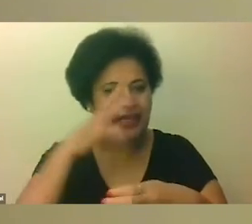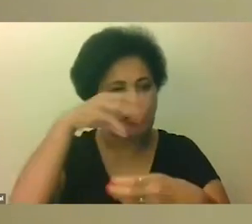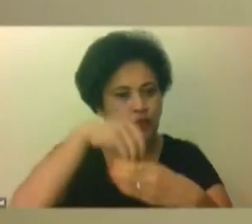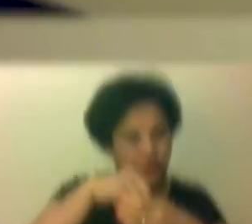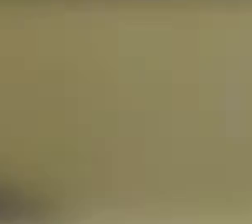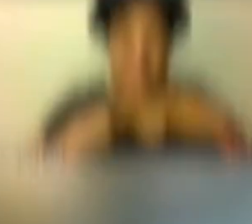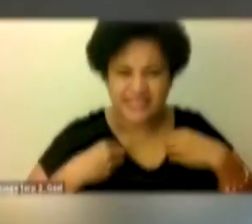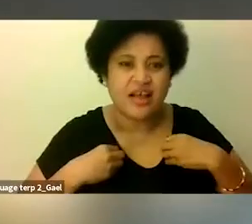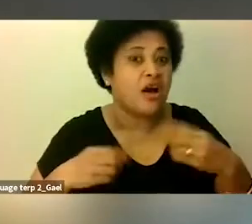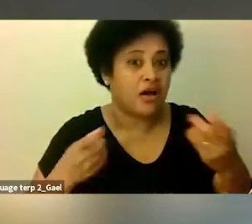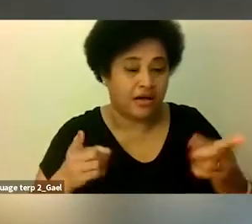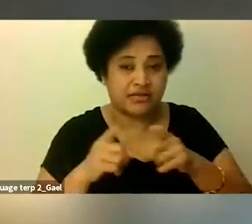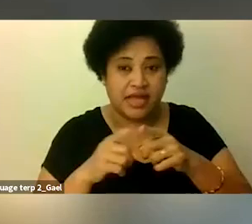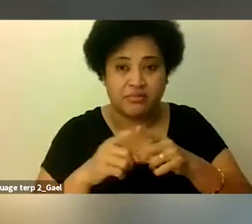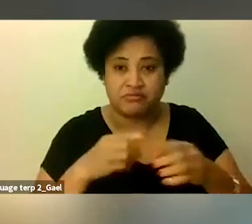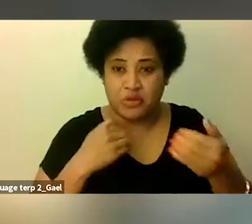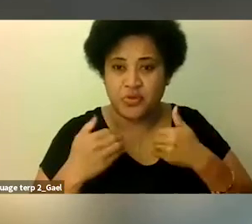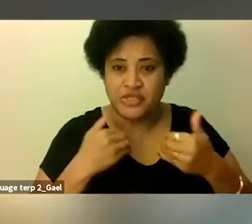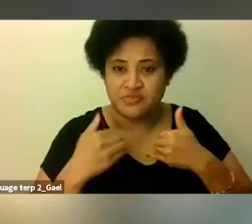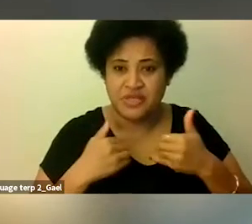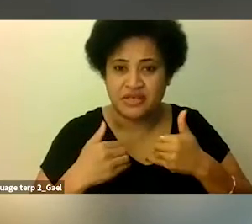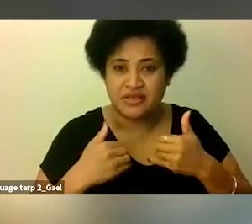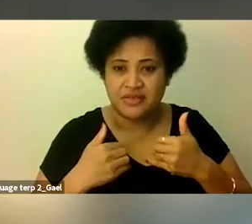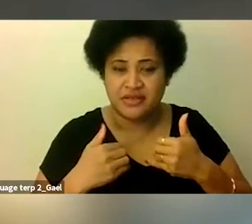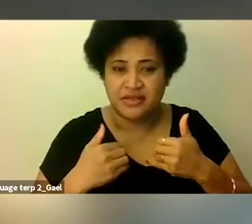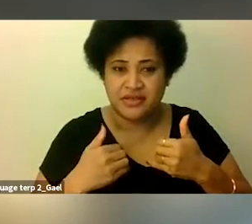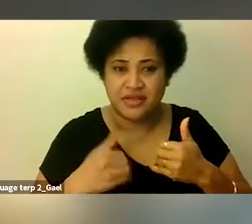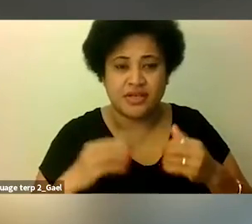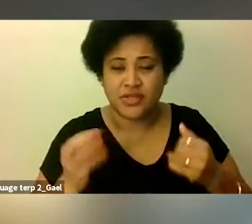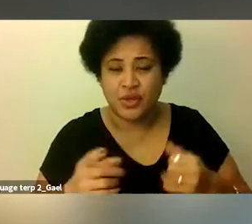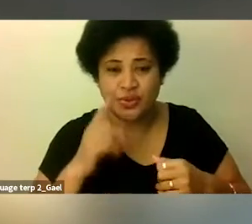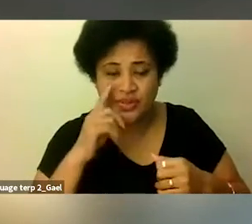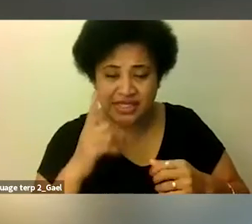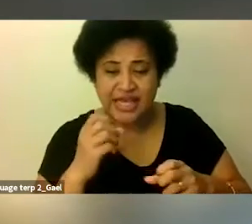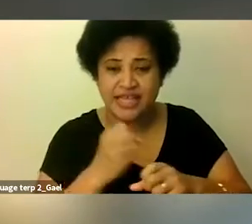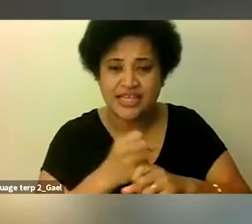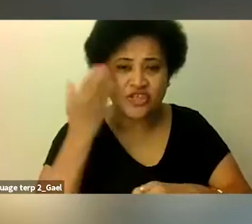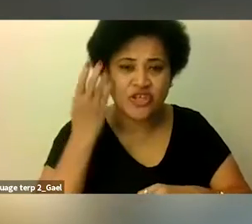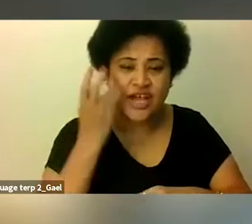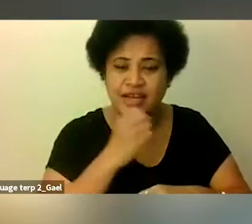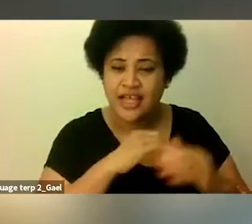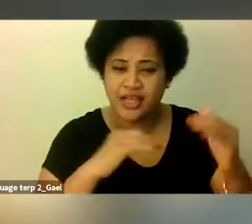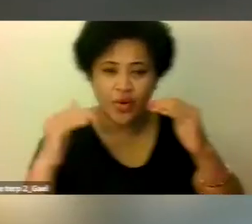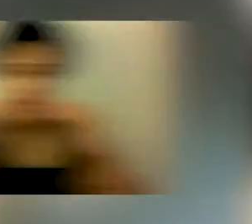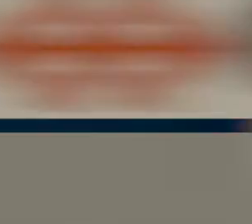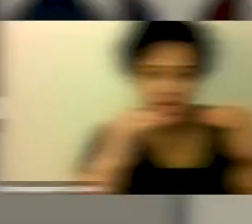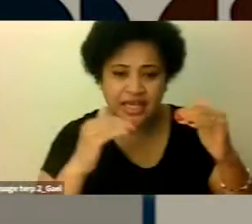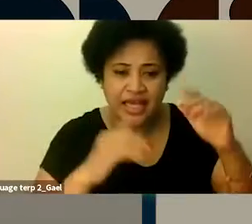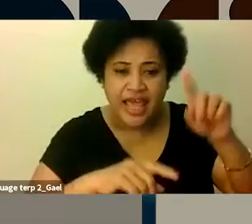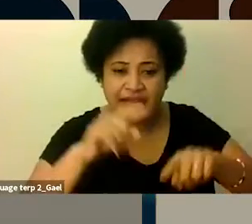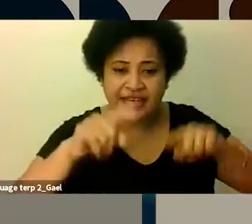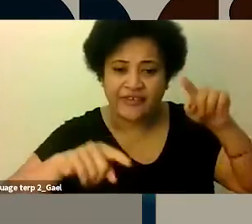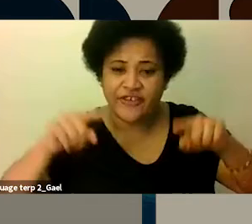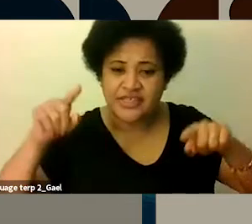society. And we can see the benefits of gender equality and diversity, how it improves businesses.